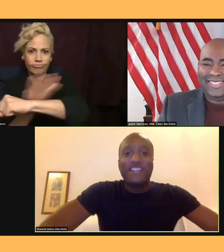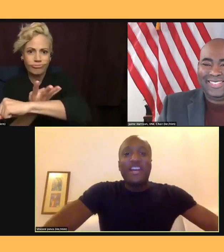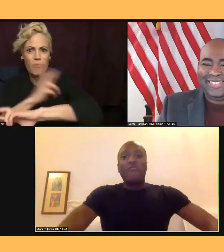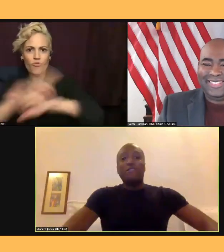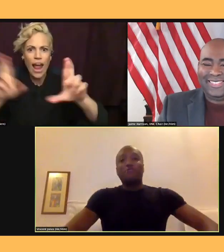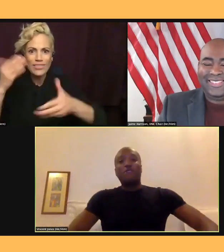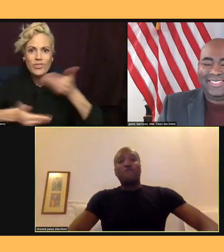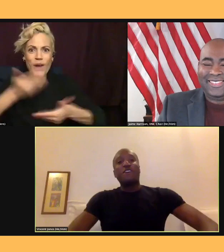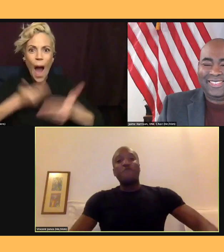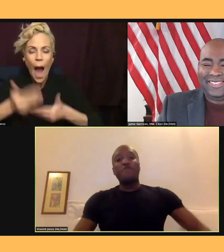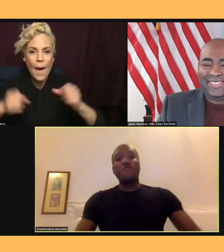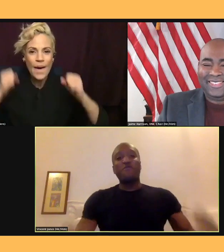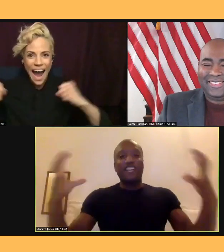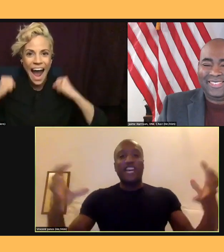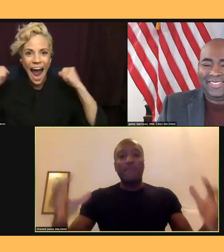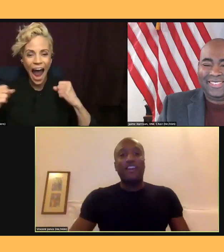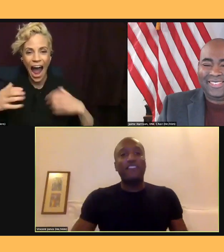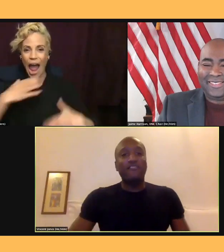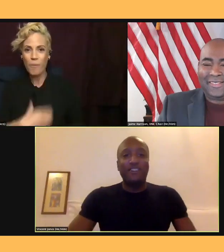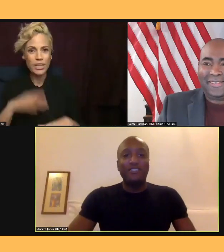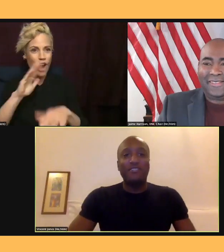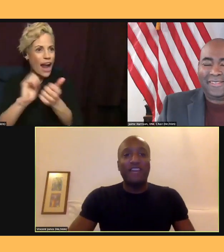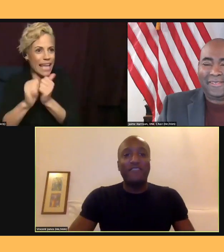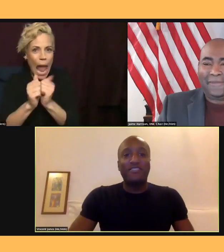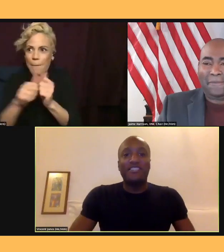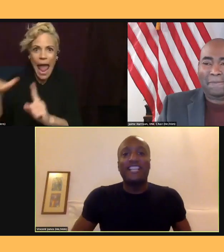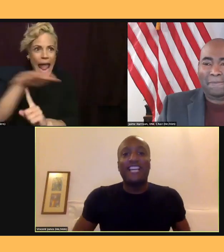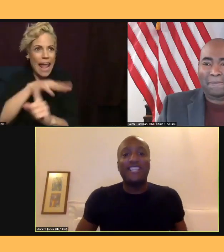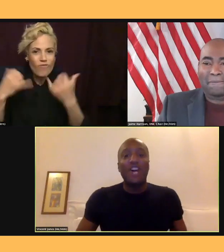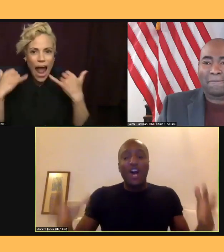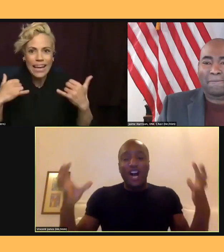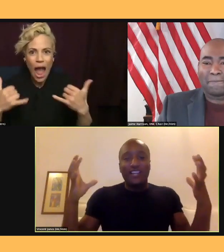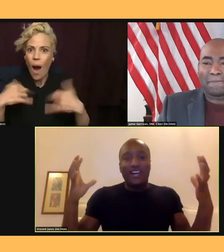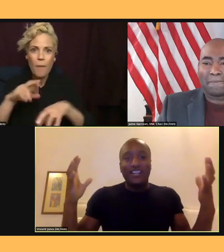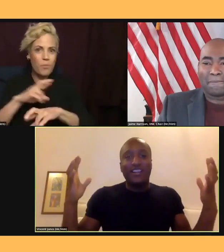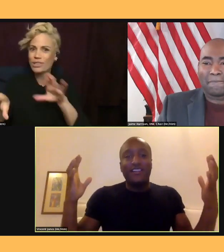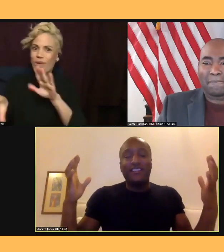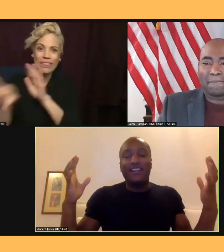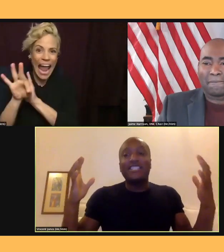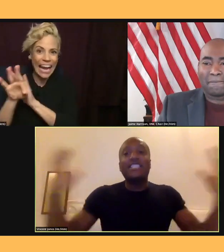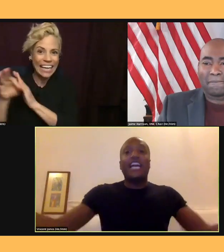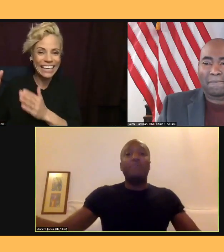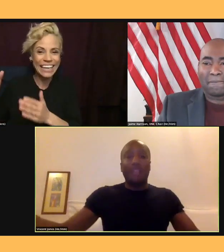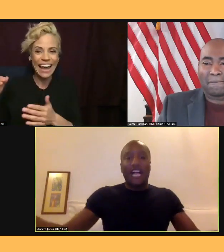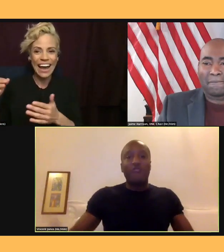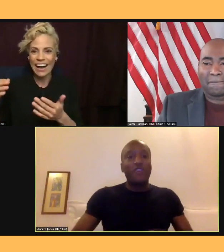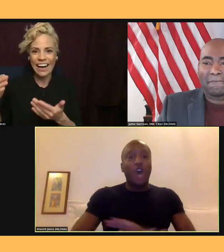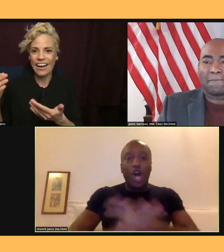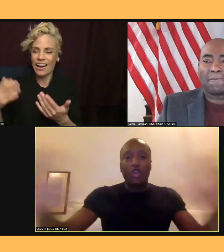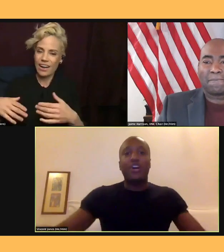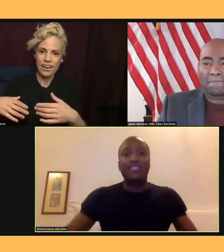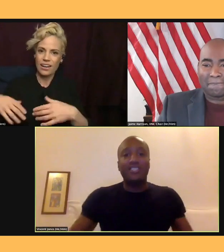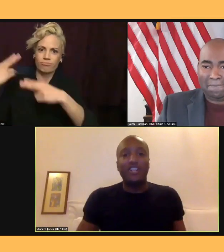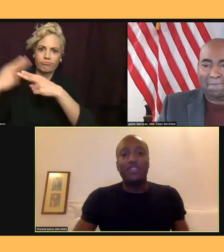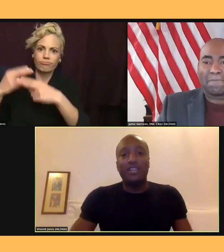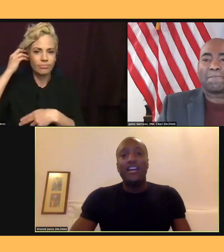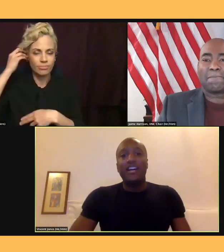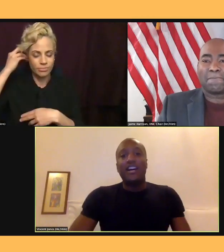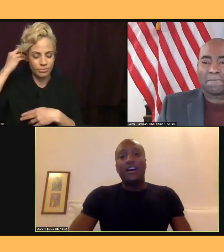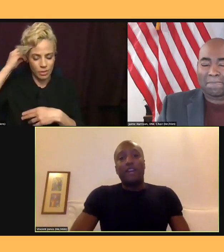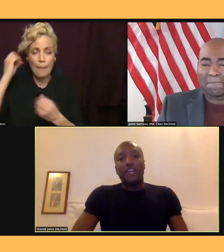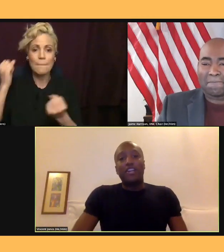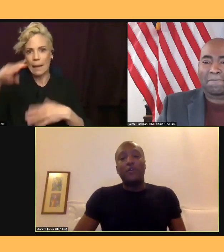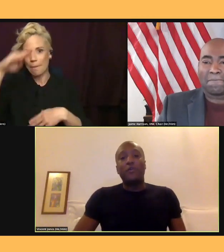were on a campaign field to be able to elect a slate of Black women all across the country, but I know